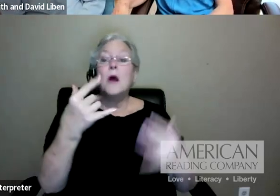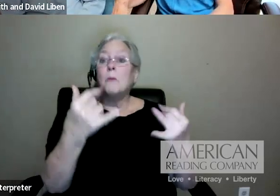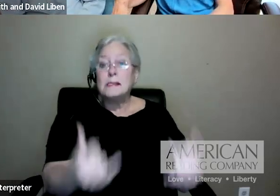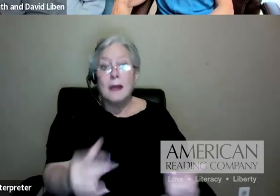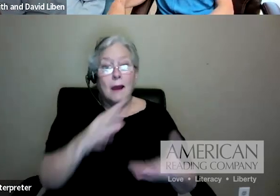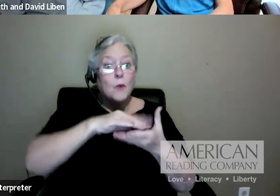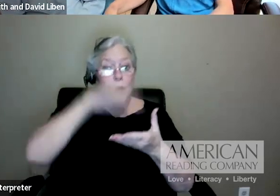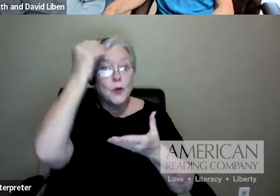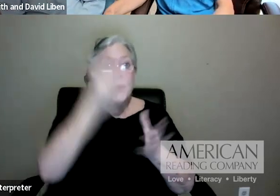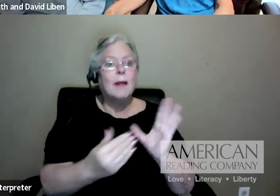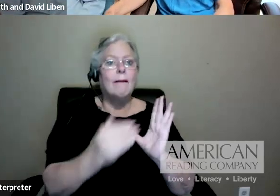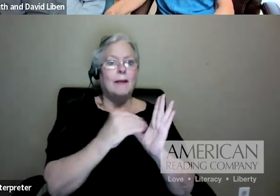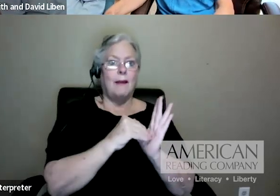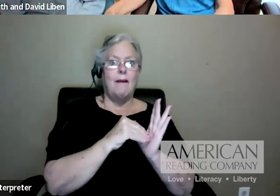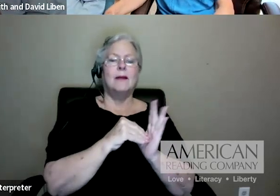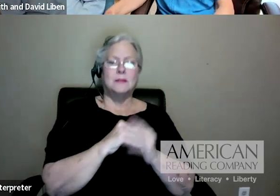of it.